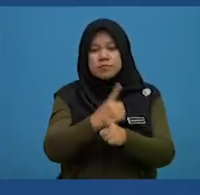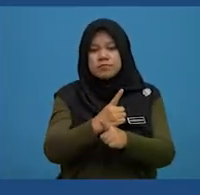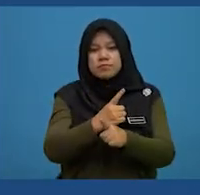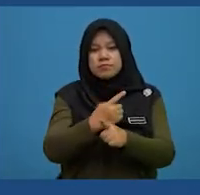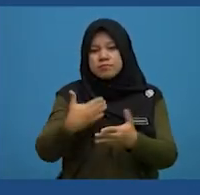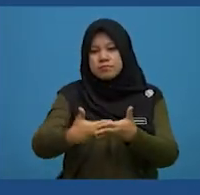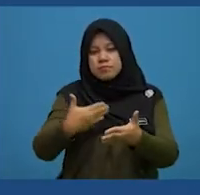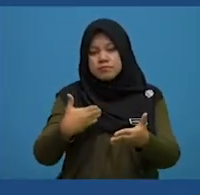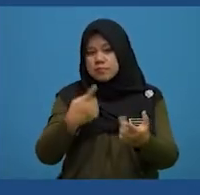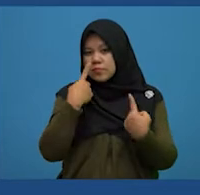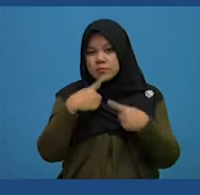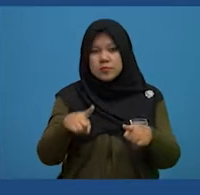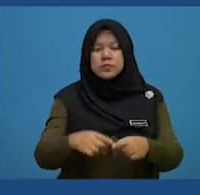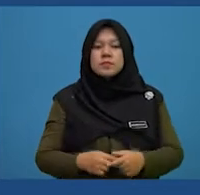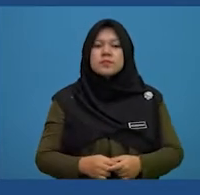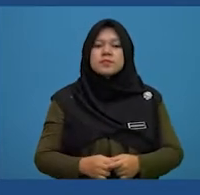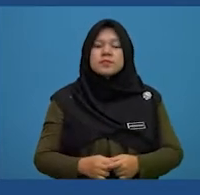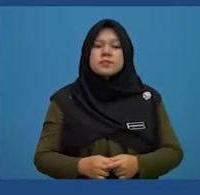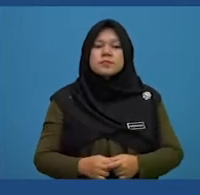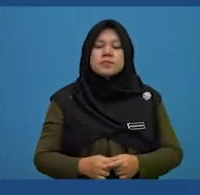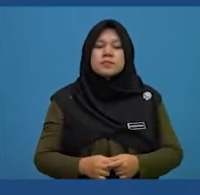you pick the correct option.